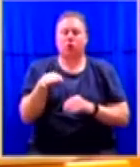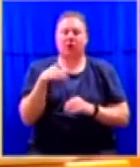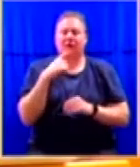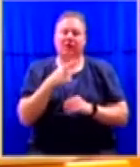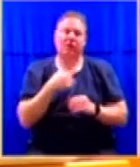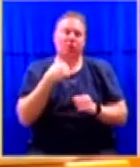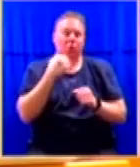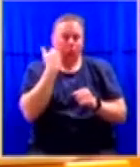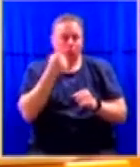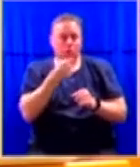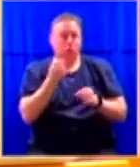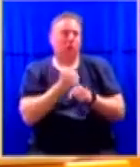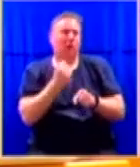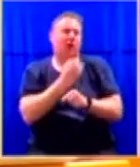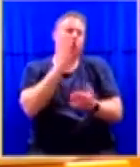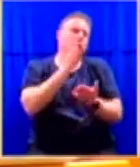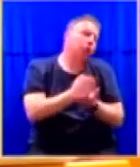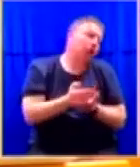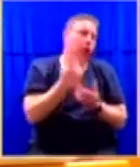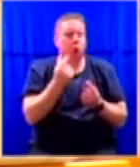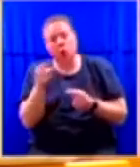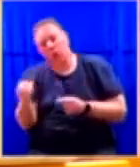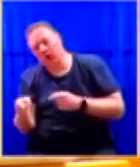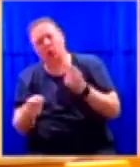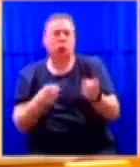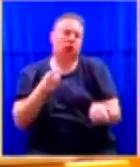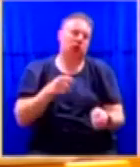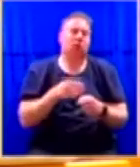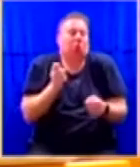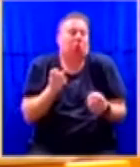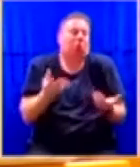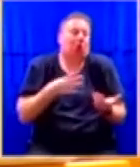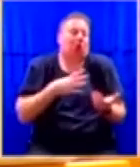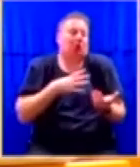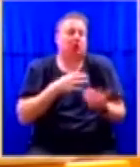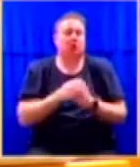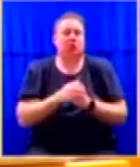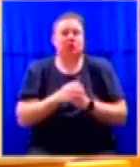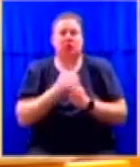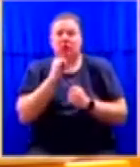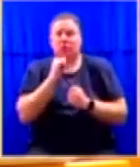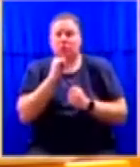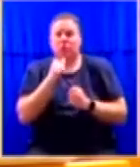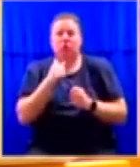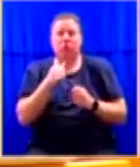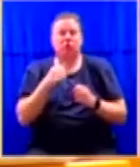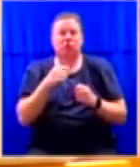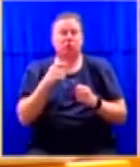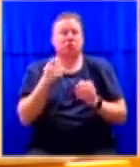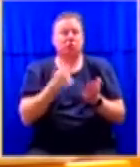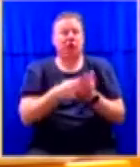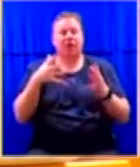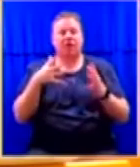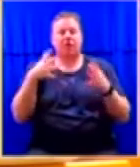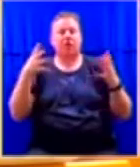to make sure that you, you know, you do this and that. And then you say, okay, you are not going to buy a Rolls-Royce. You will agree that we will